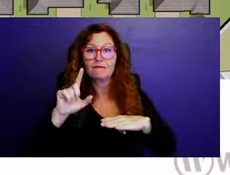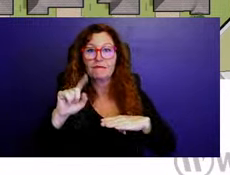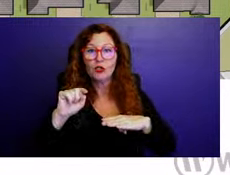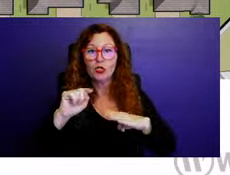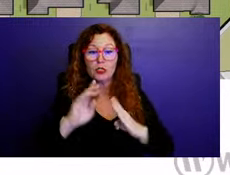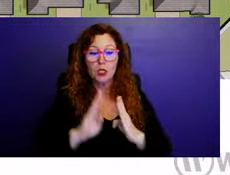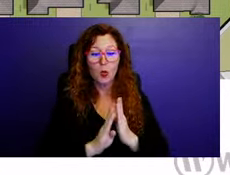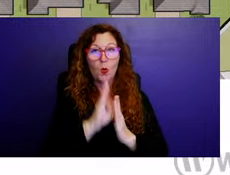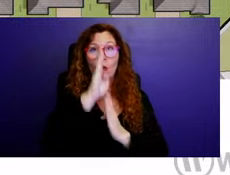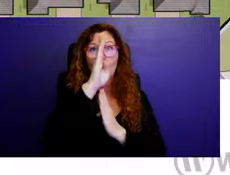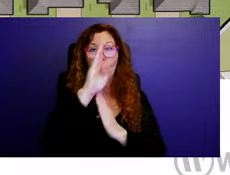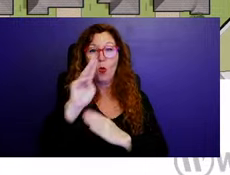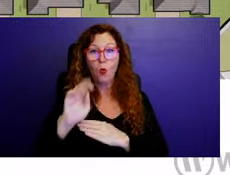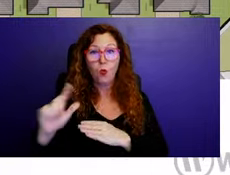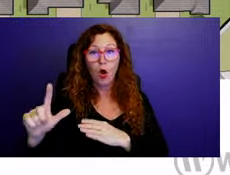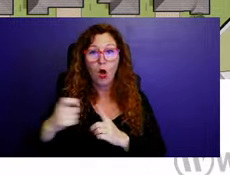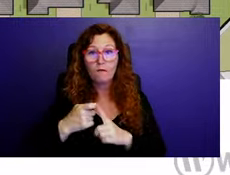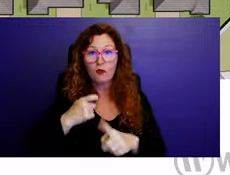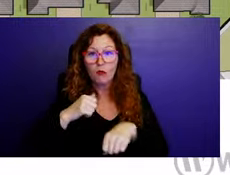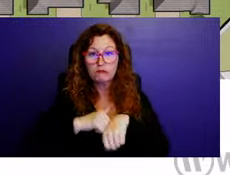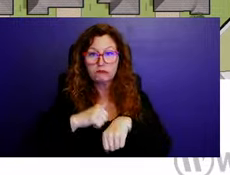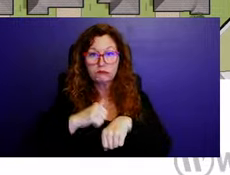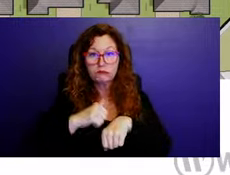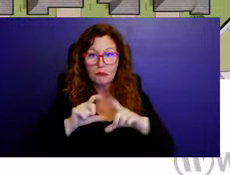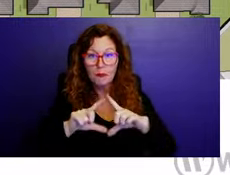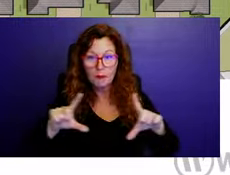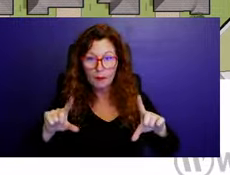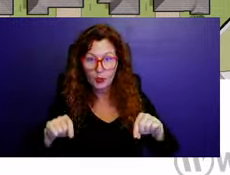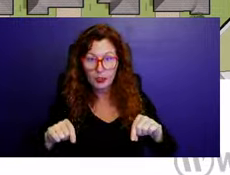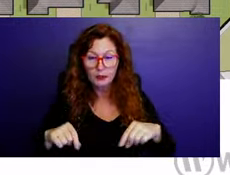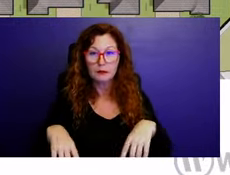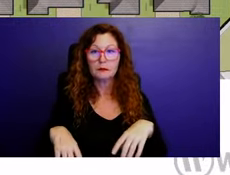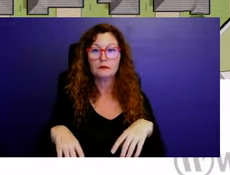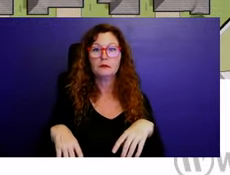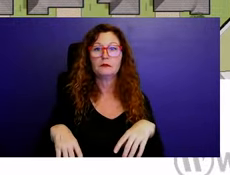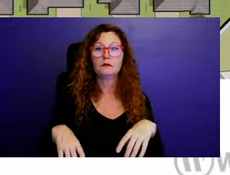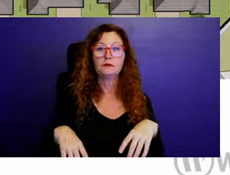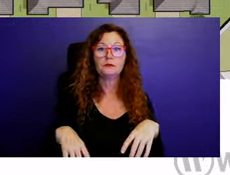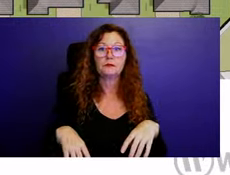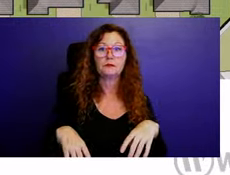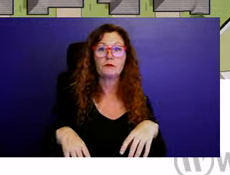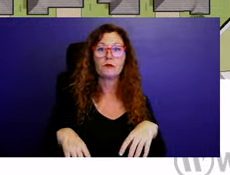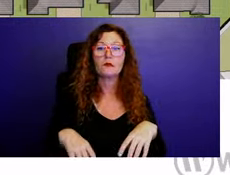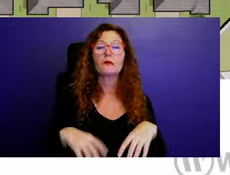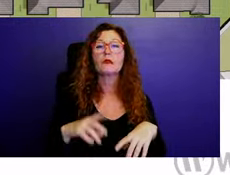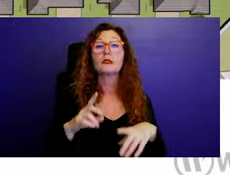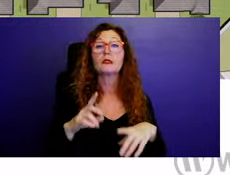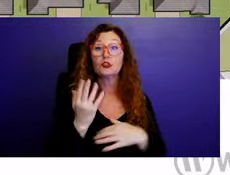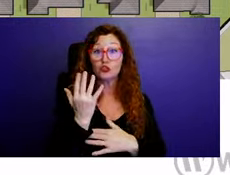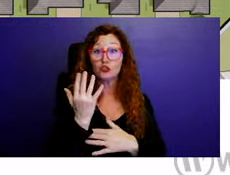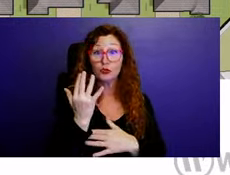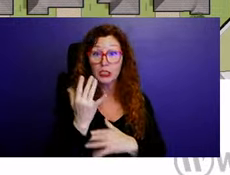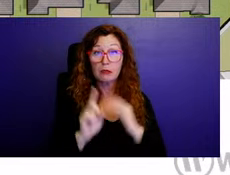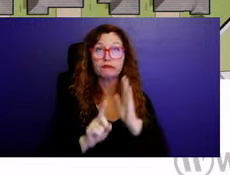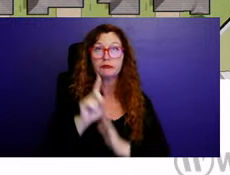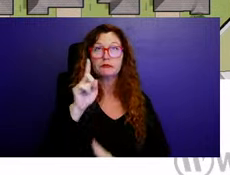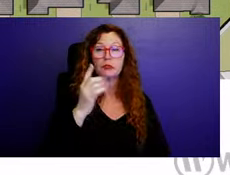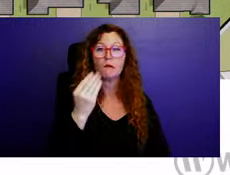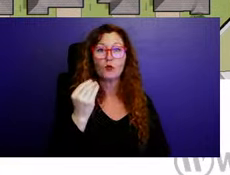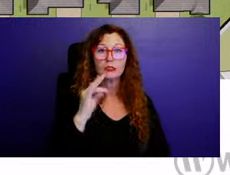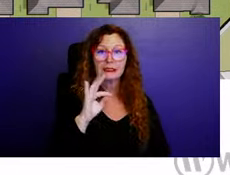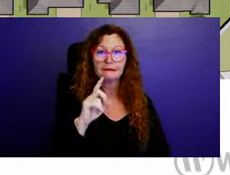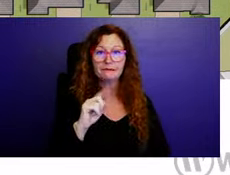And then, uh, trees, 14 foot tall trees at the time of planting, which will grow larger, but, um, every 30 feet on center.